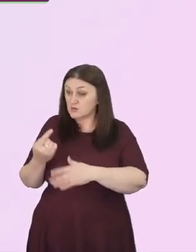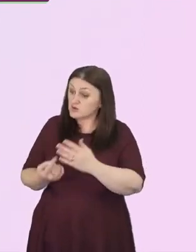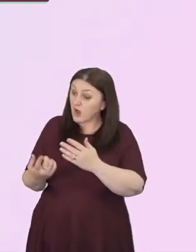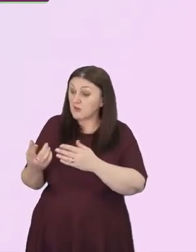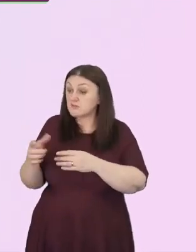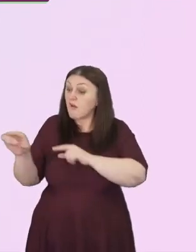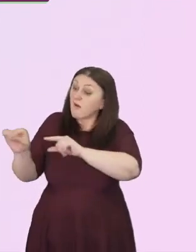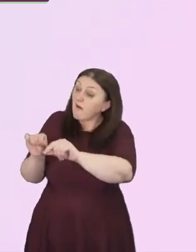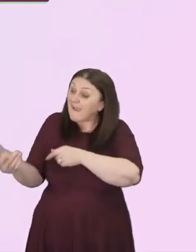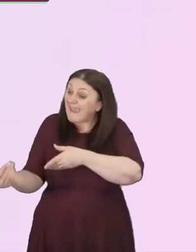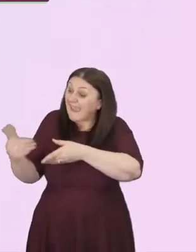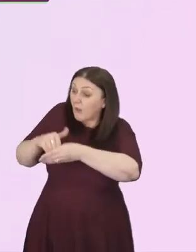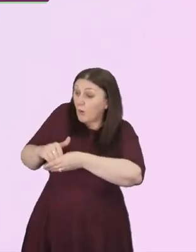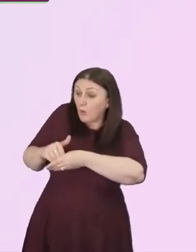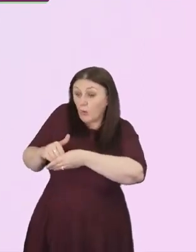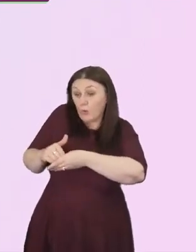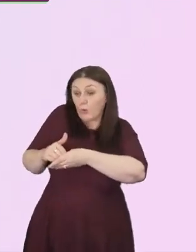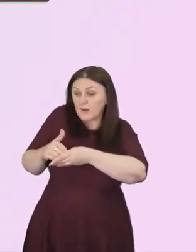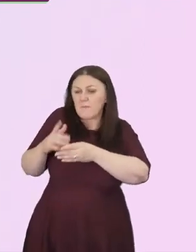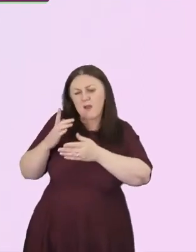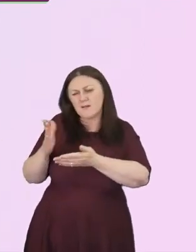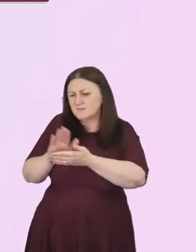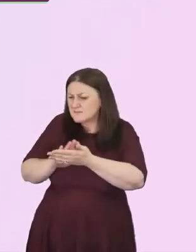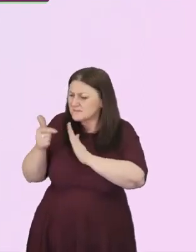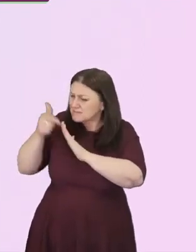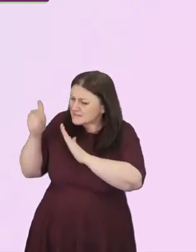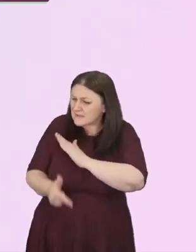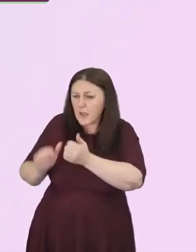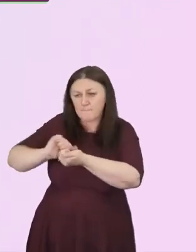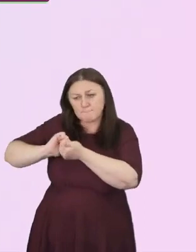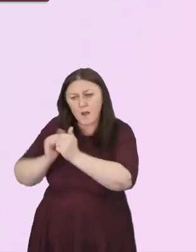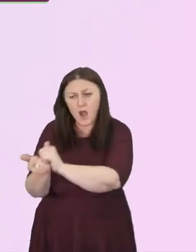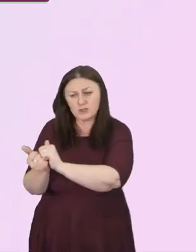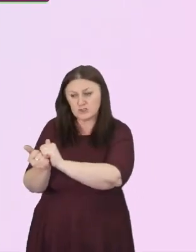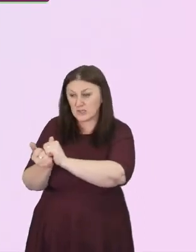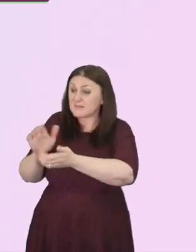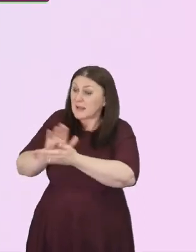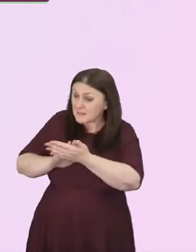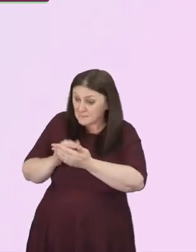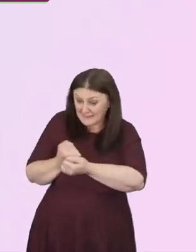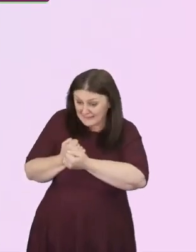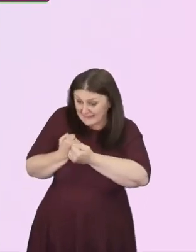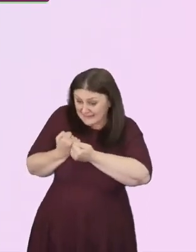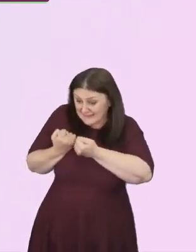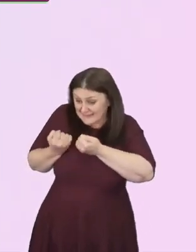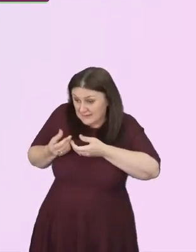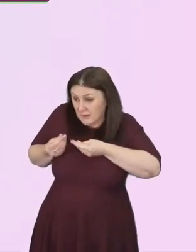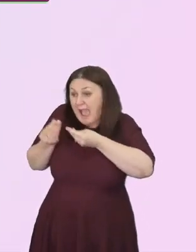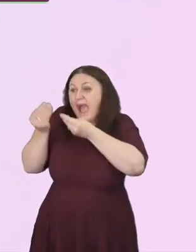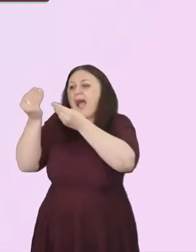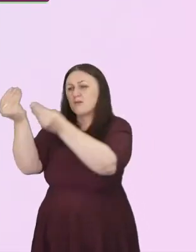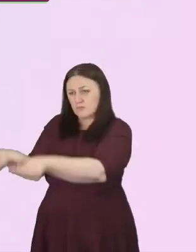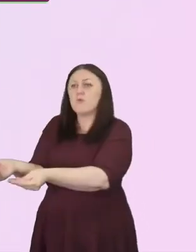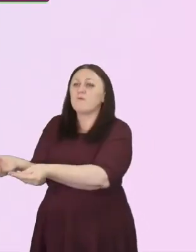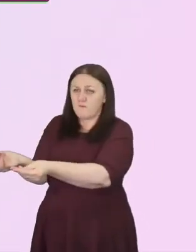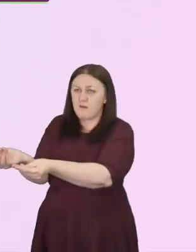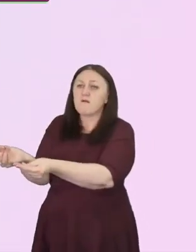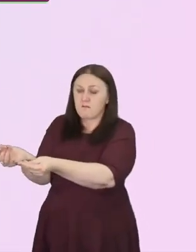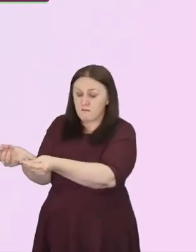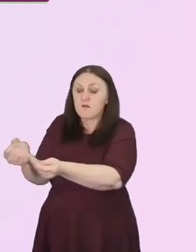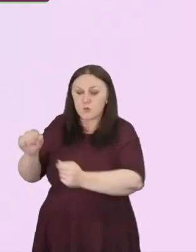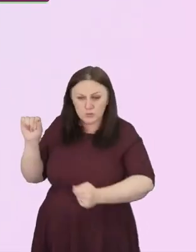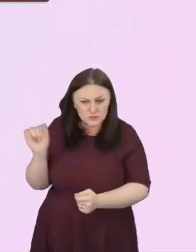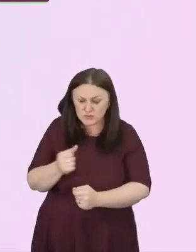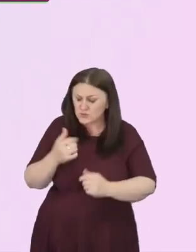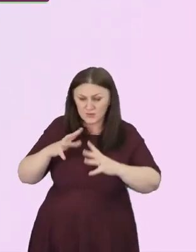working at meaningful partnerships and actually handing things over. Maybe we should all be looking at everything